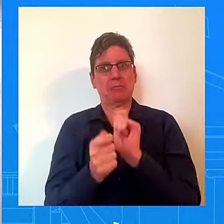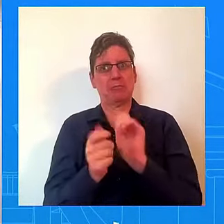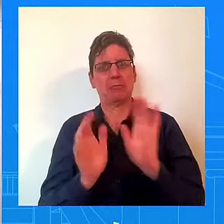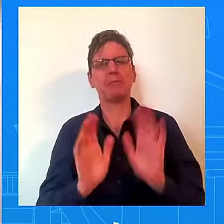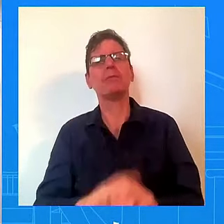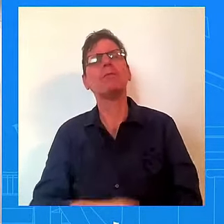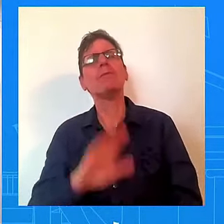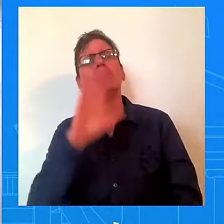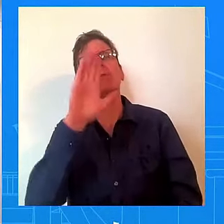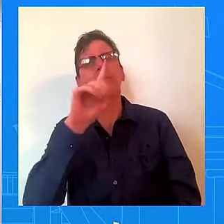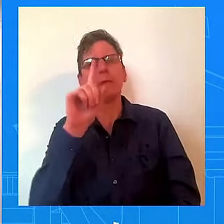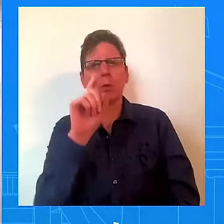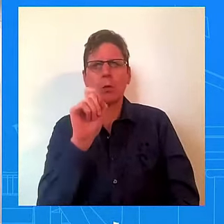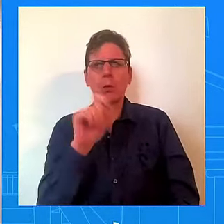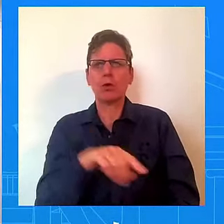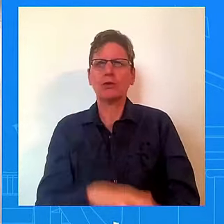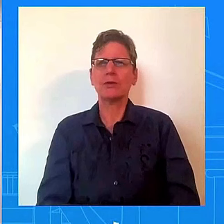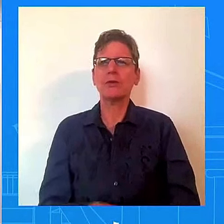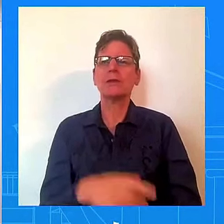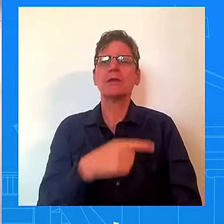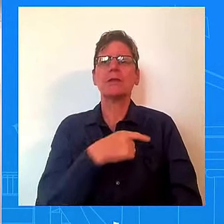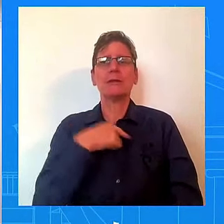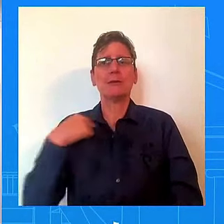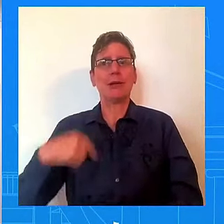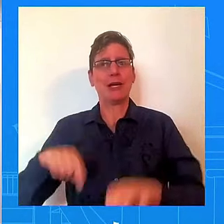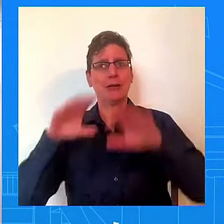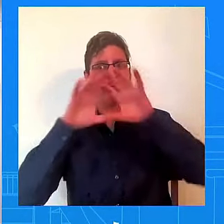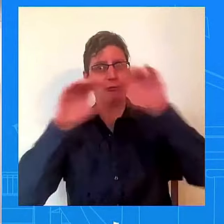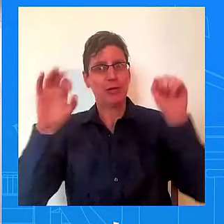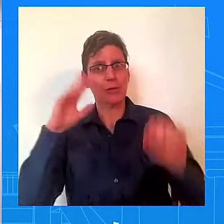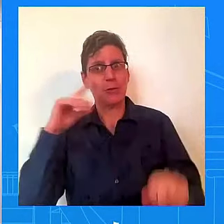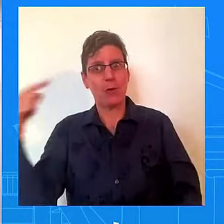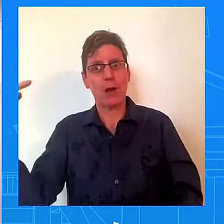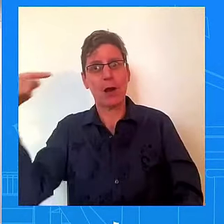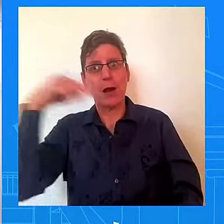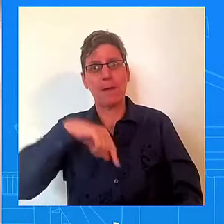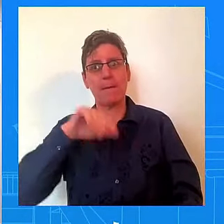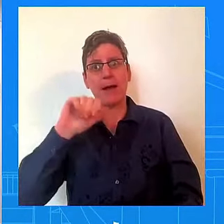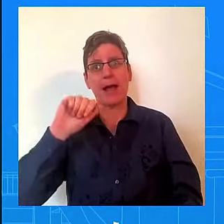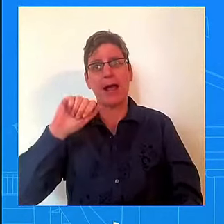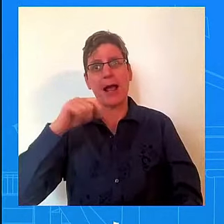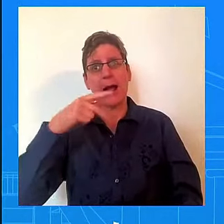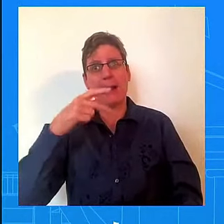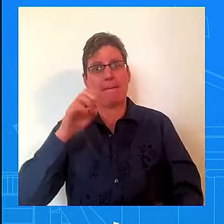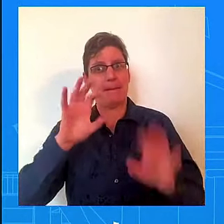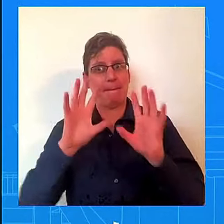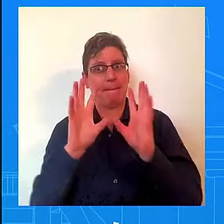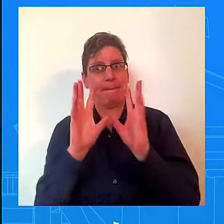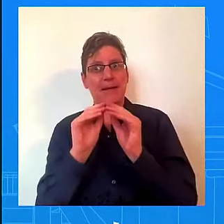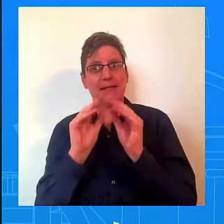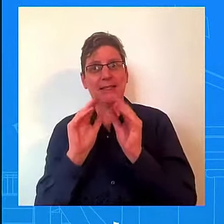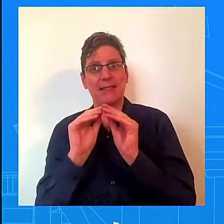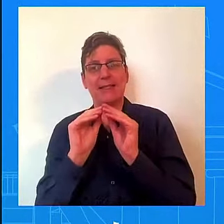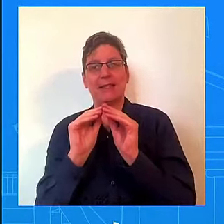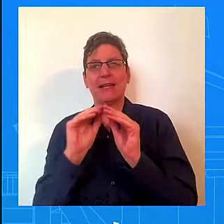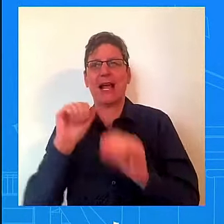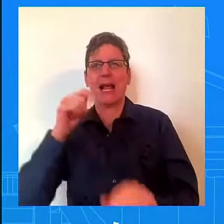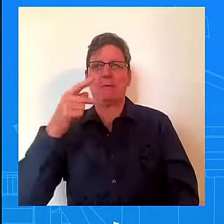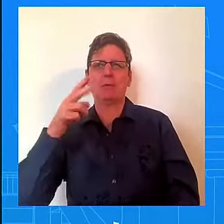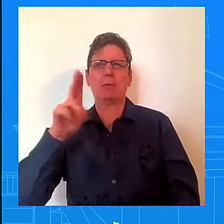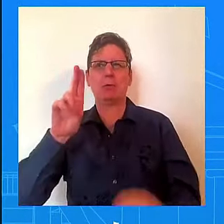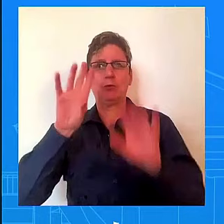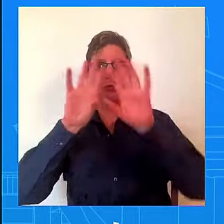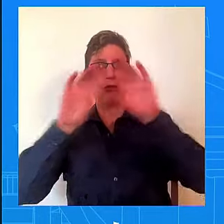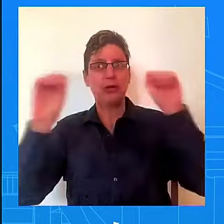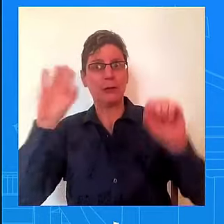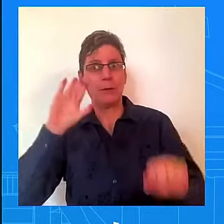the APEC meeting in Peru. President Biden is expected to attend. Are they going to meet? I know National Security Advisor Jake Sullivan spoke